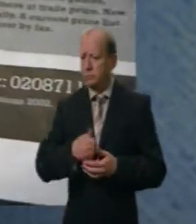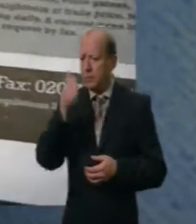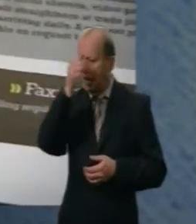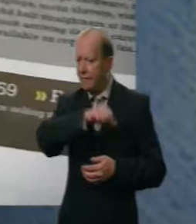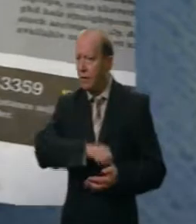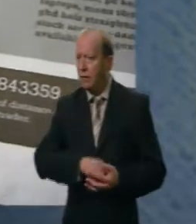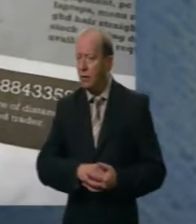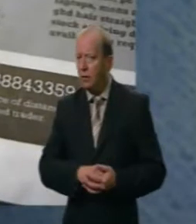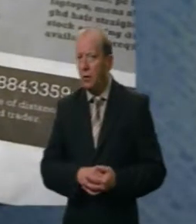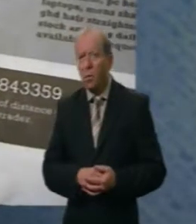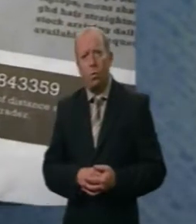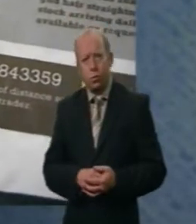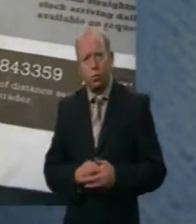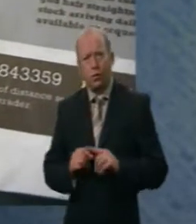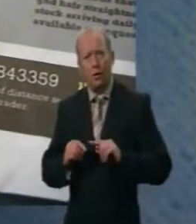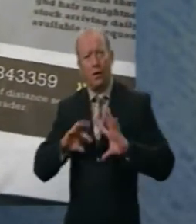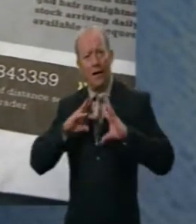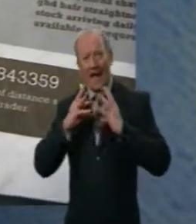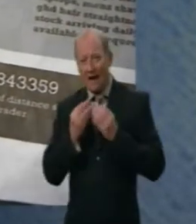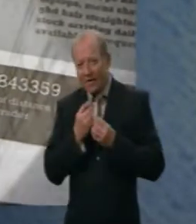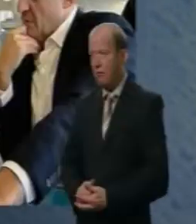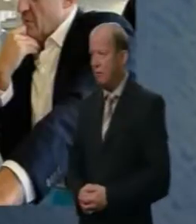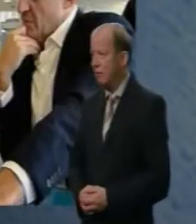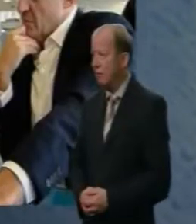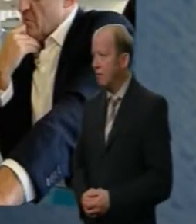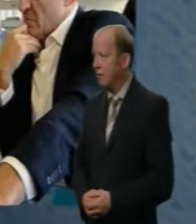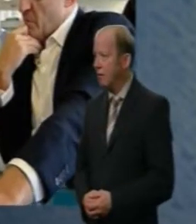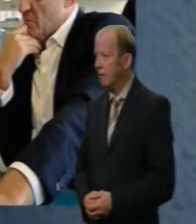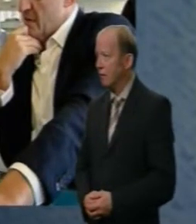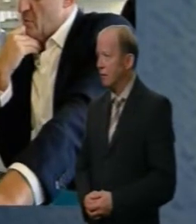do everything they can to cover their tracks. The landline number on the...